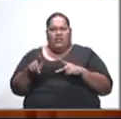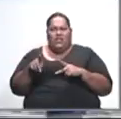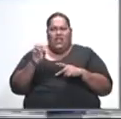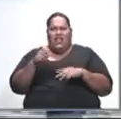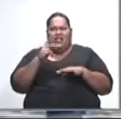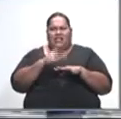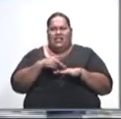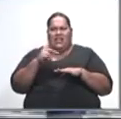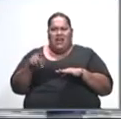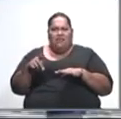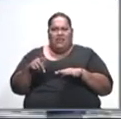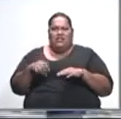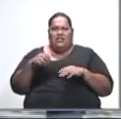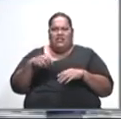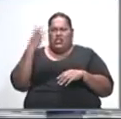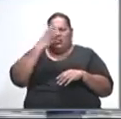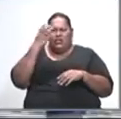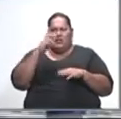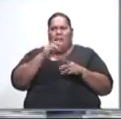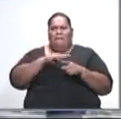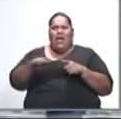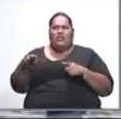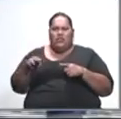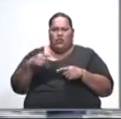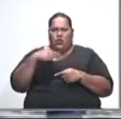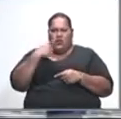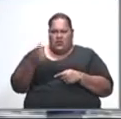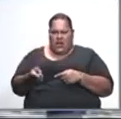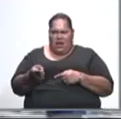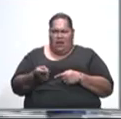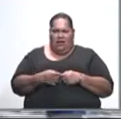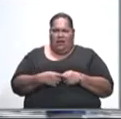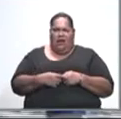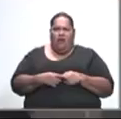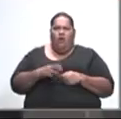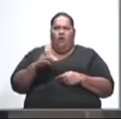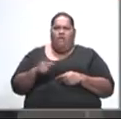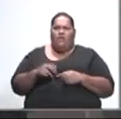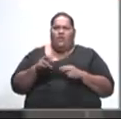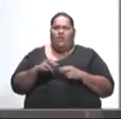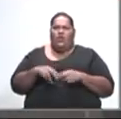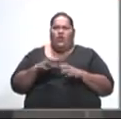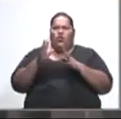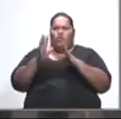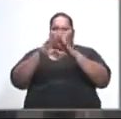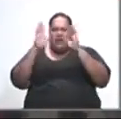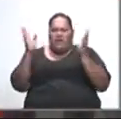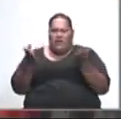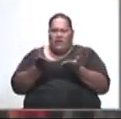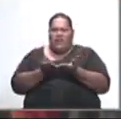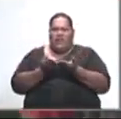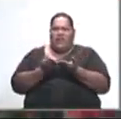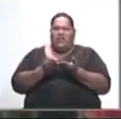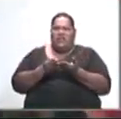Cabinet sends a dangerous message that extreme punitive measures which directly contradict the Universal Declaration of Human Rights and the 2013